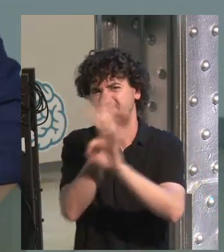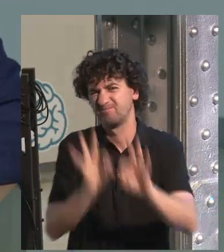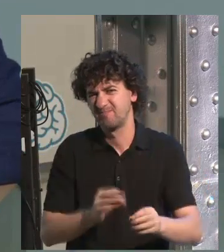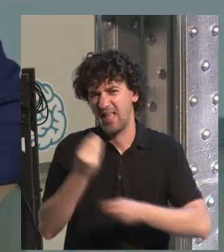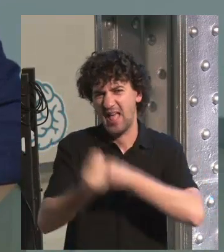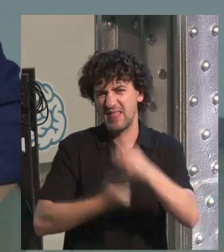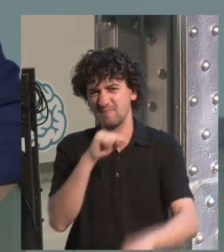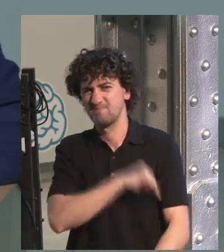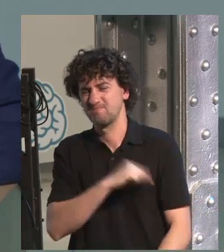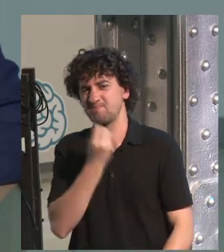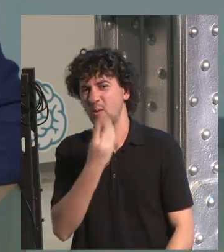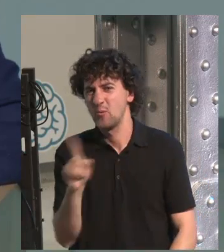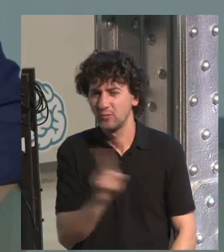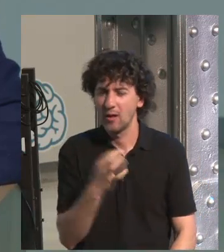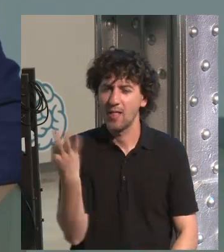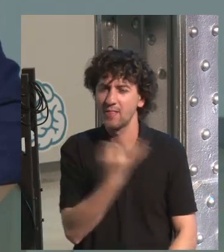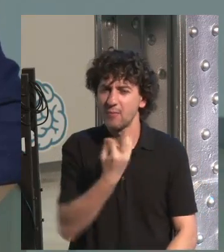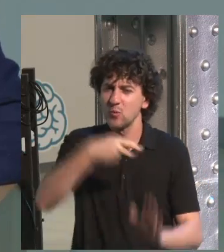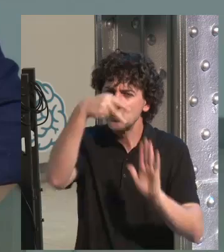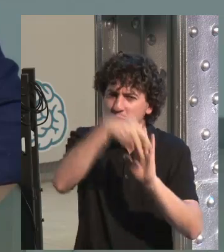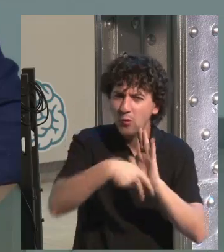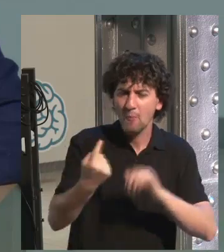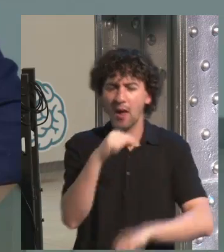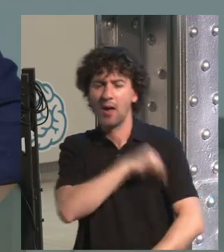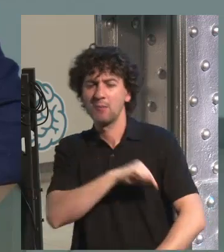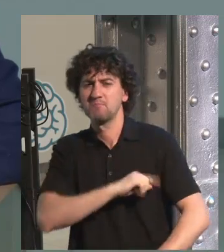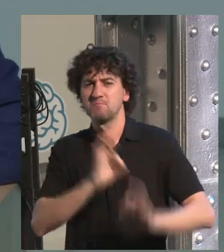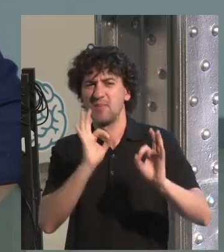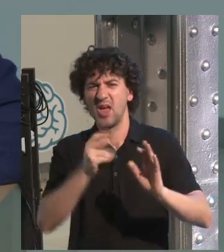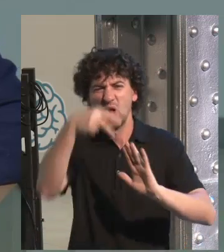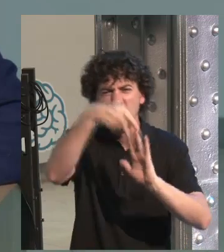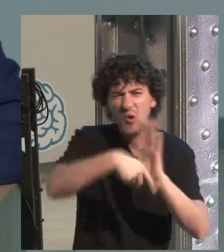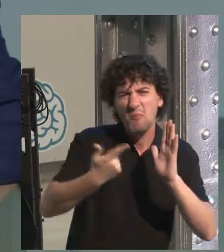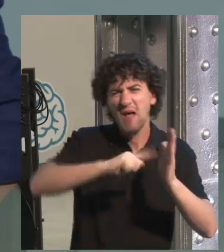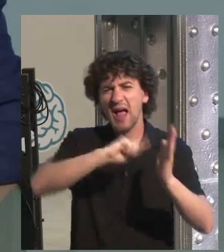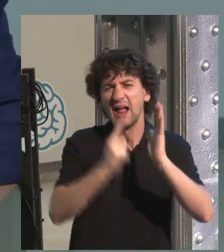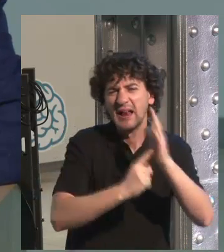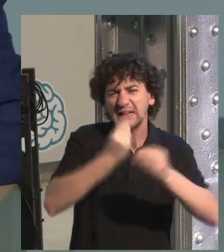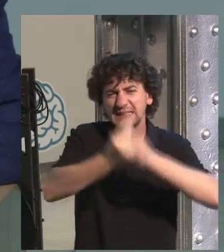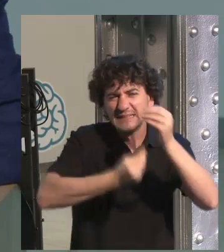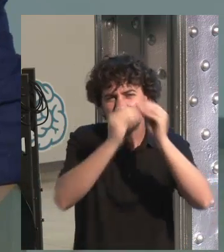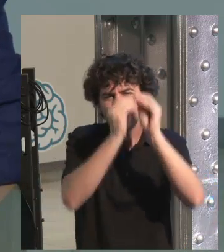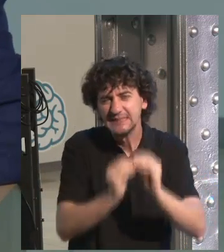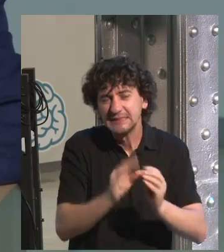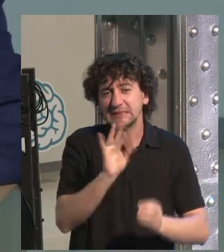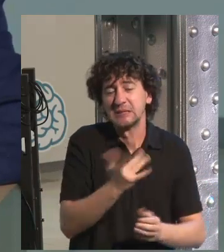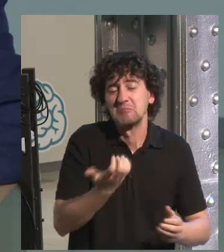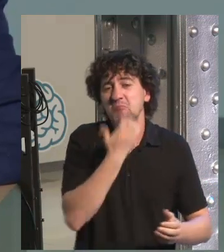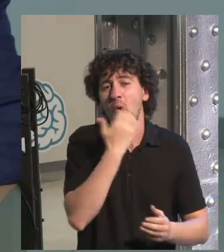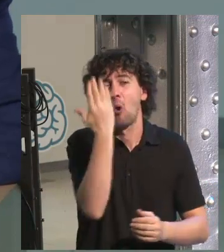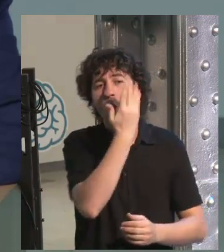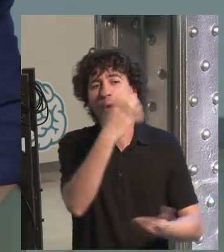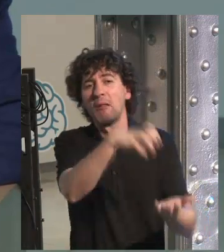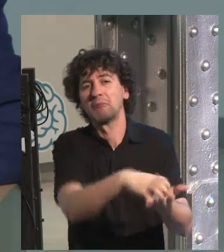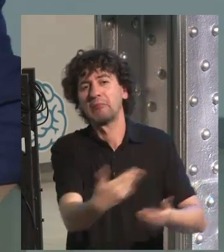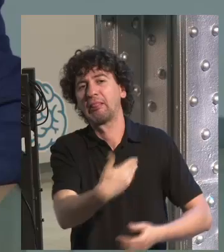system, a new educational system. And this is what is important, mainly